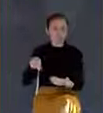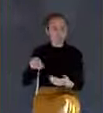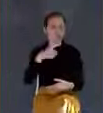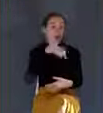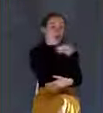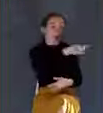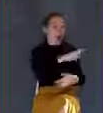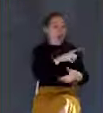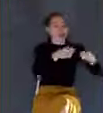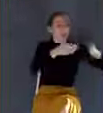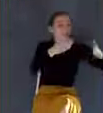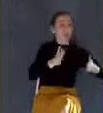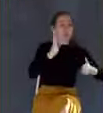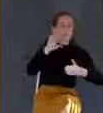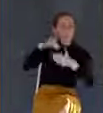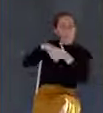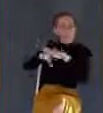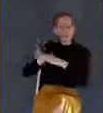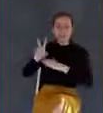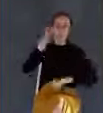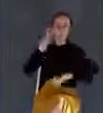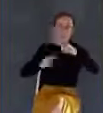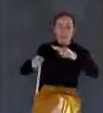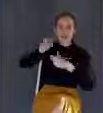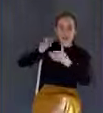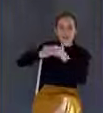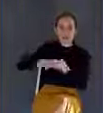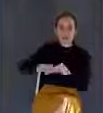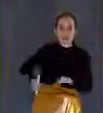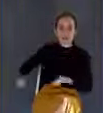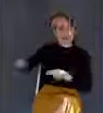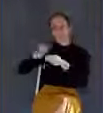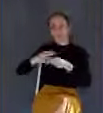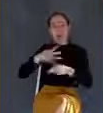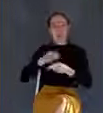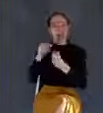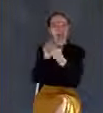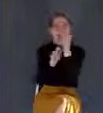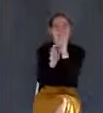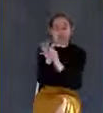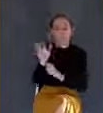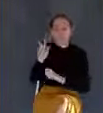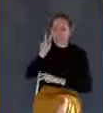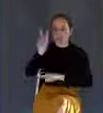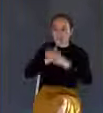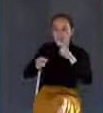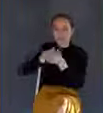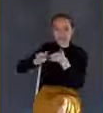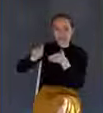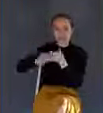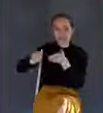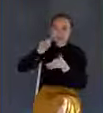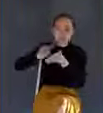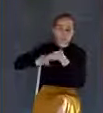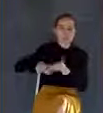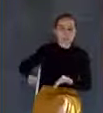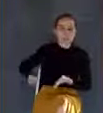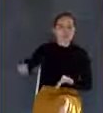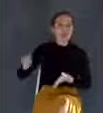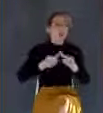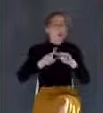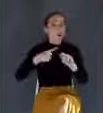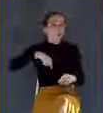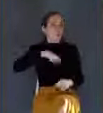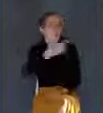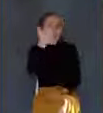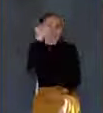the key is we didn't know when they were going to come and do the white glove inspection. We didn't know. I mean, the dorm supervisor didn't give us a calendar with all the dates that said, I'm going